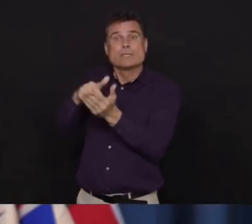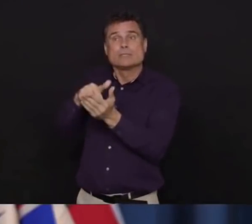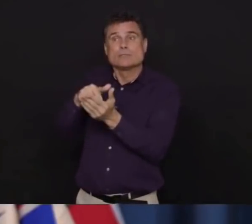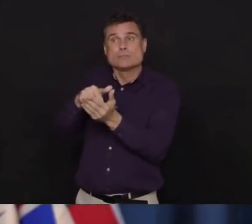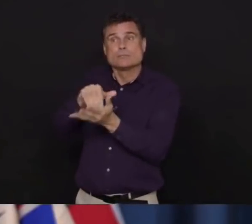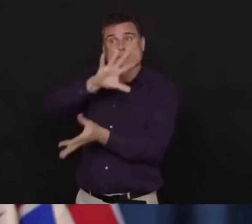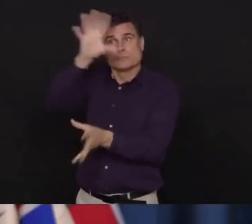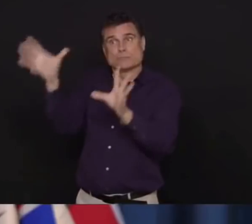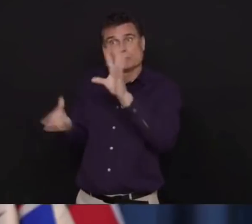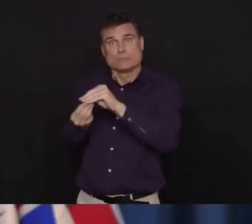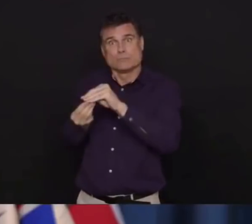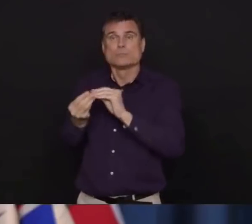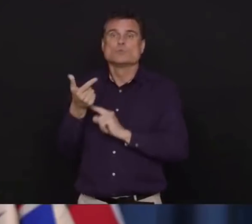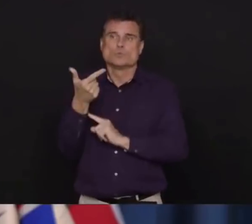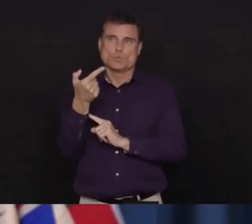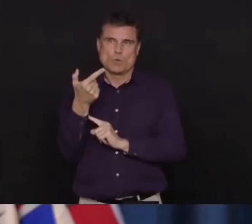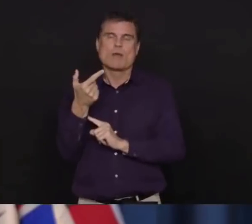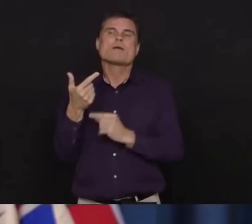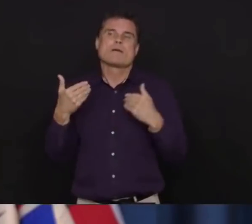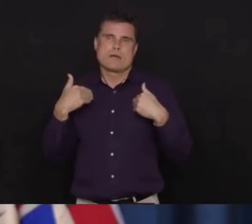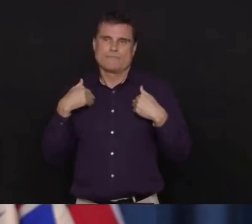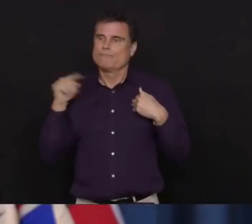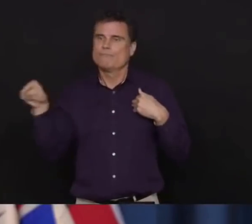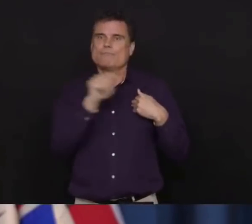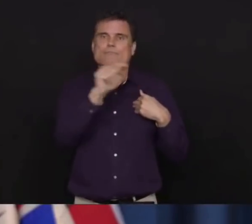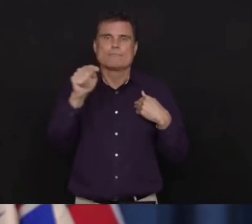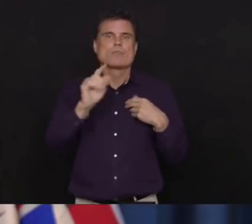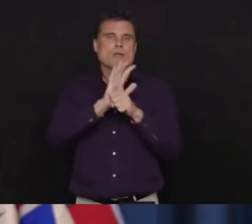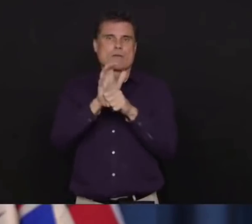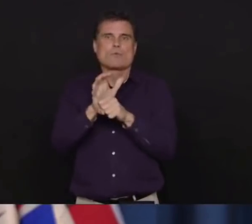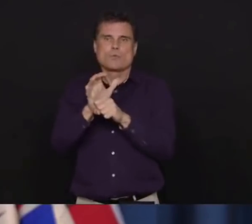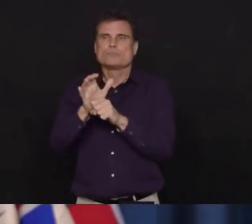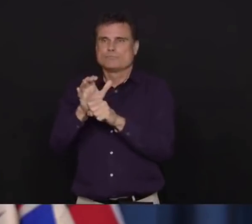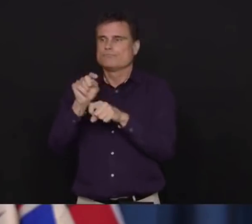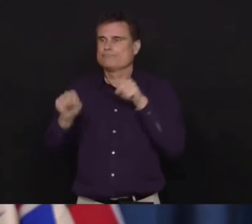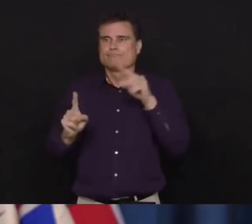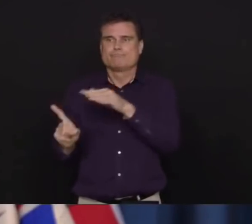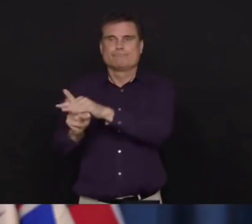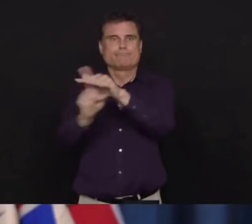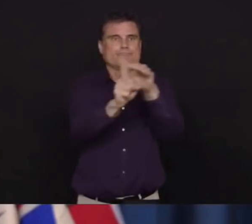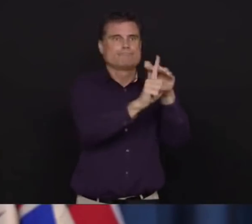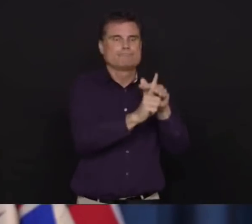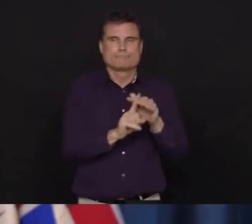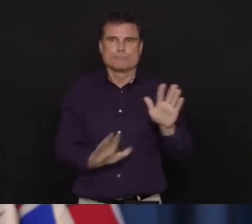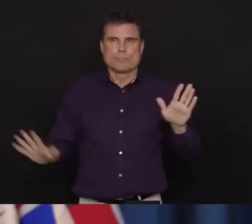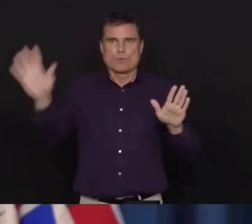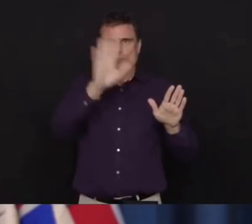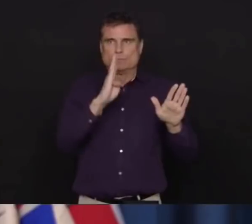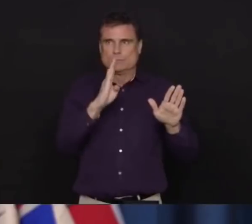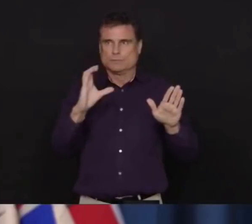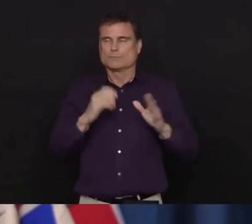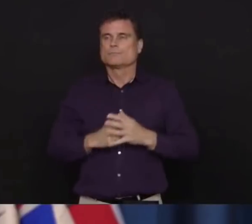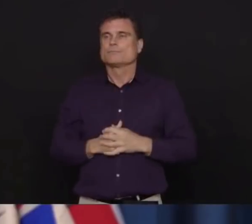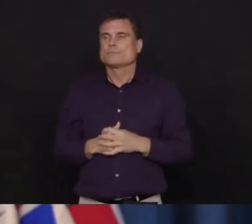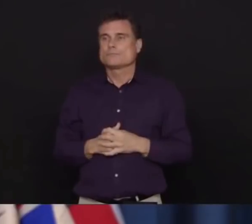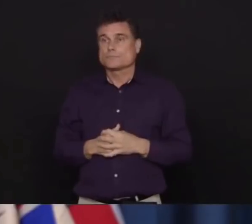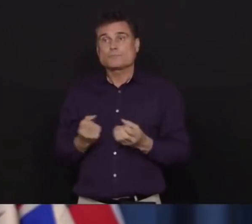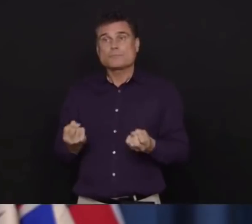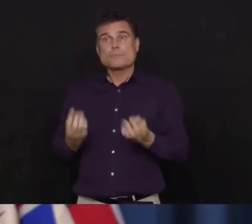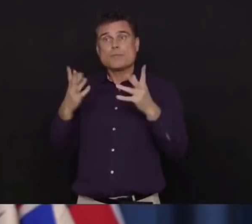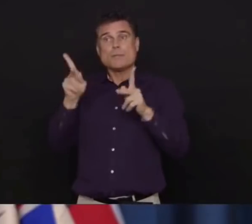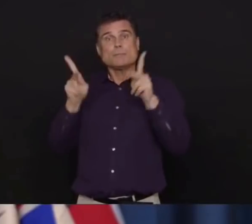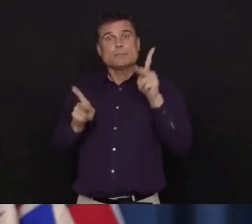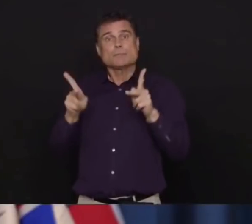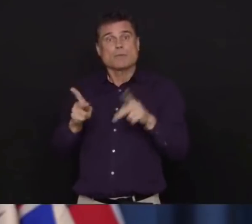Coastal Health. Currently, we have 149 people hospitalized with COVID-19 in British Columbia,